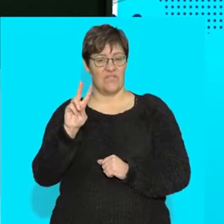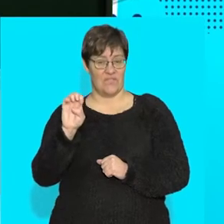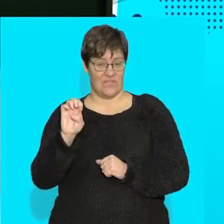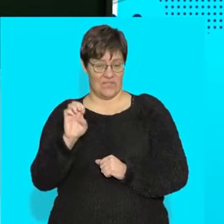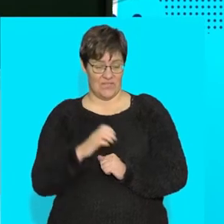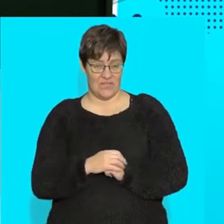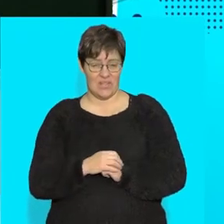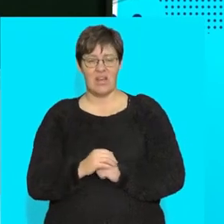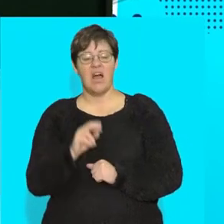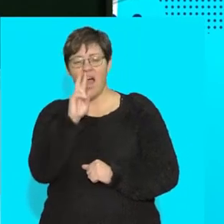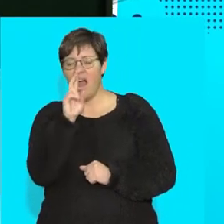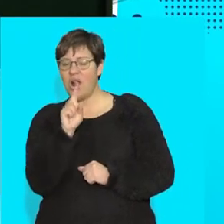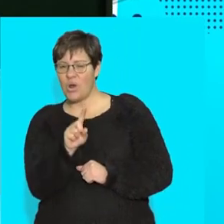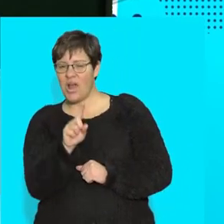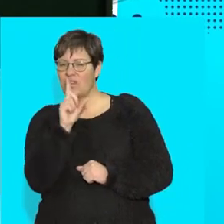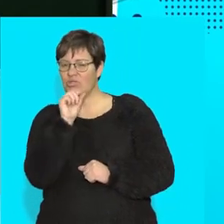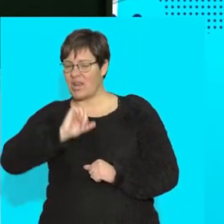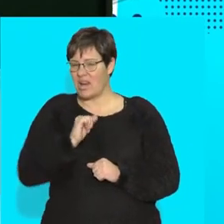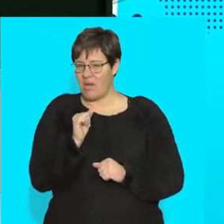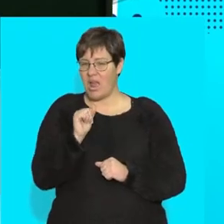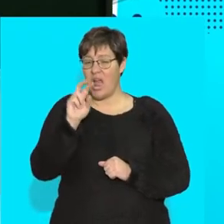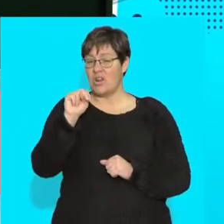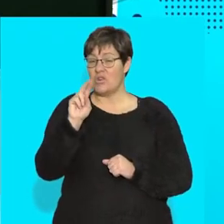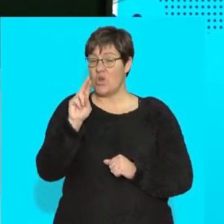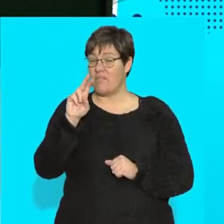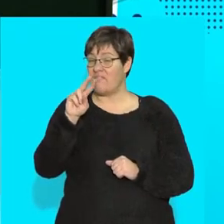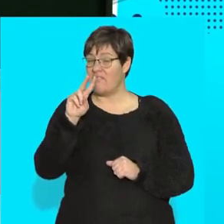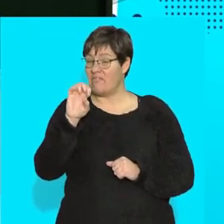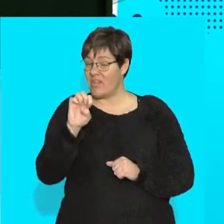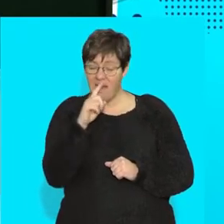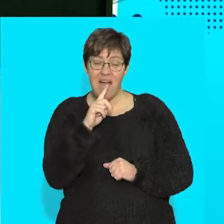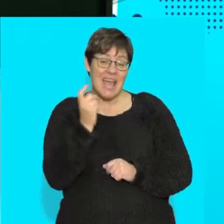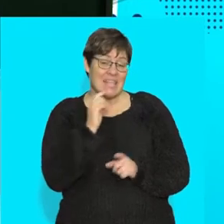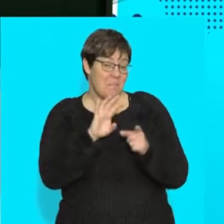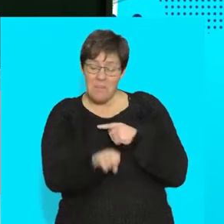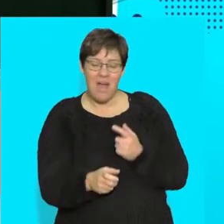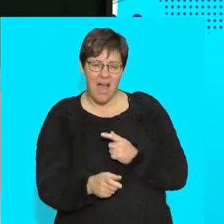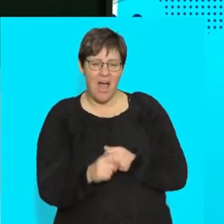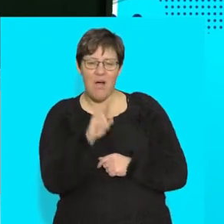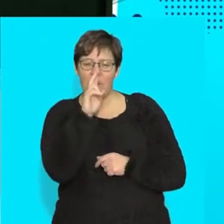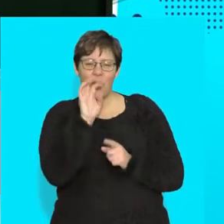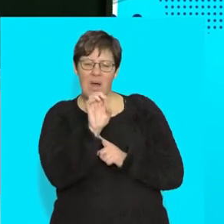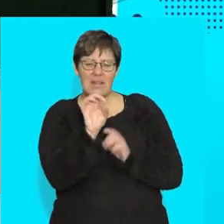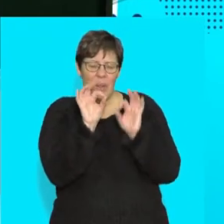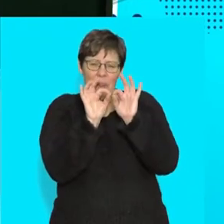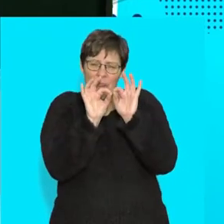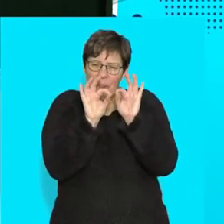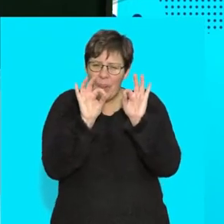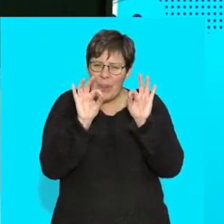your chicken wing, it's not always the easiest one to find, but you're looking for a very thin